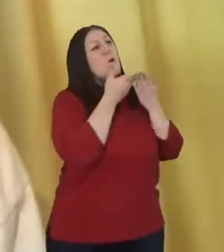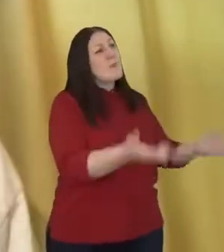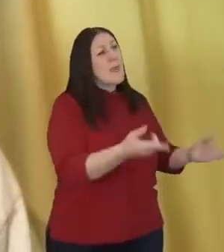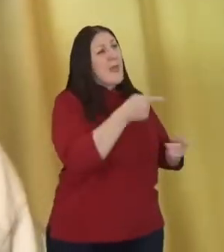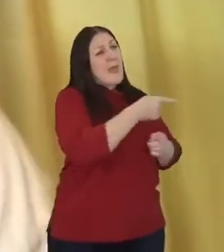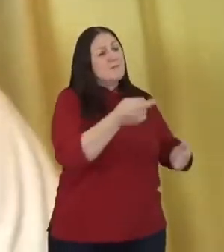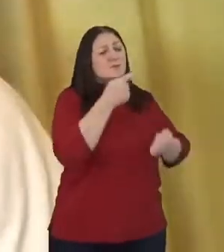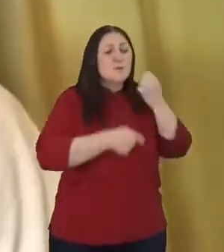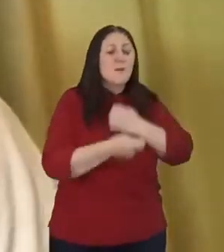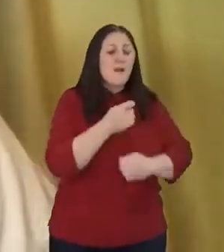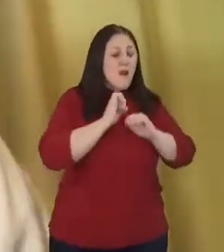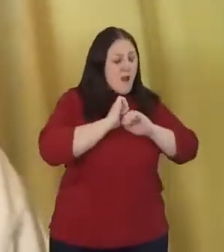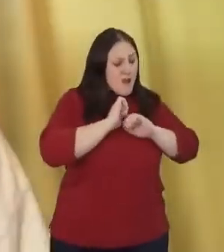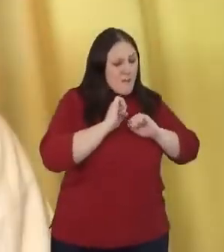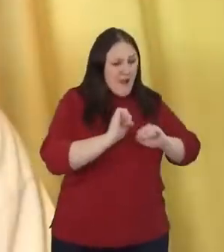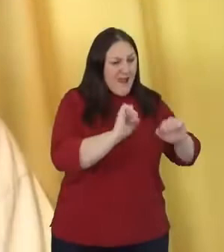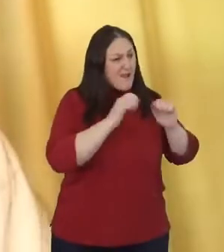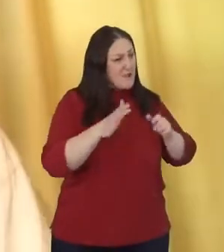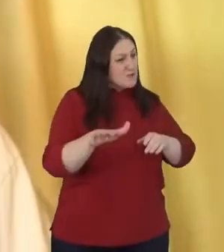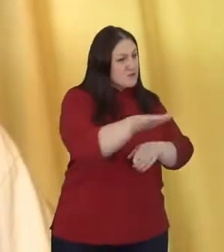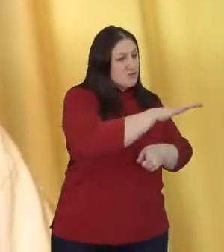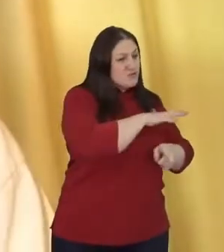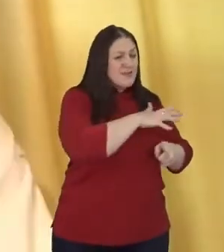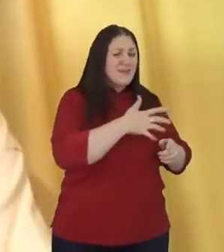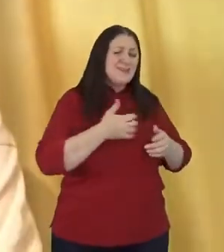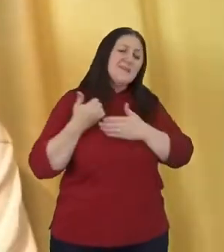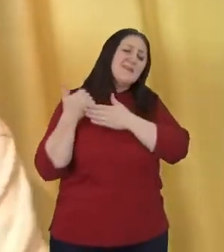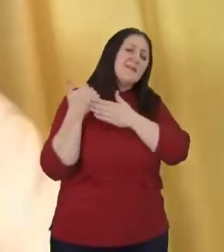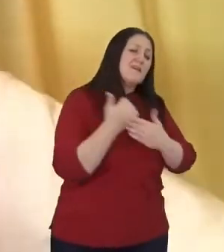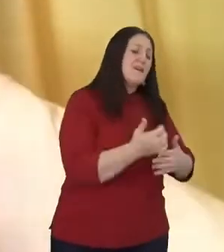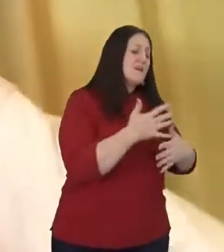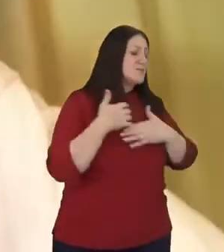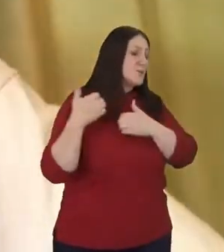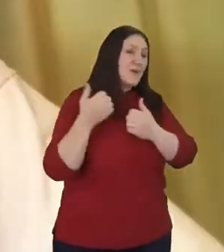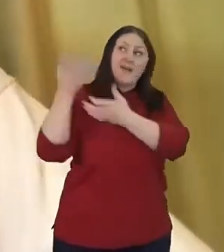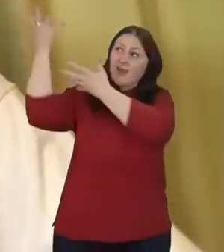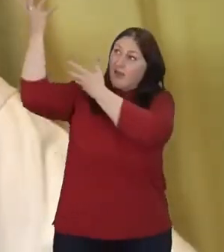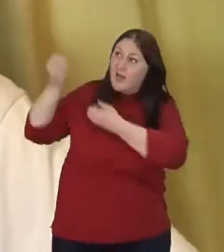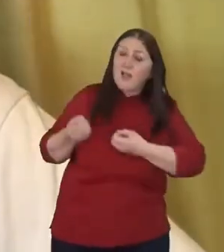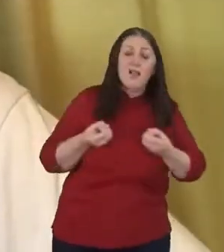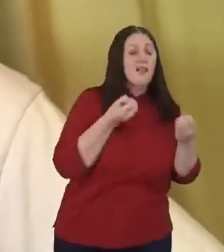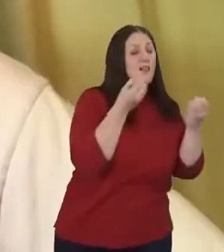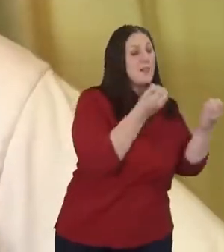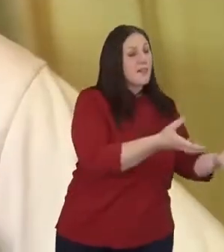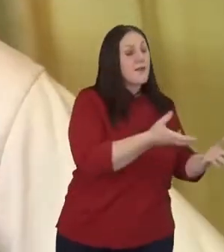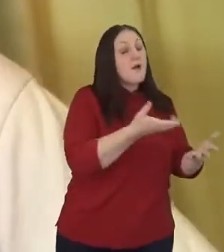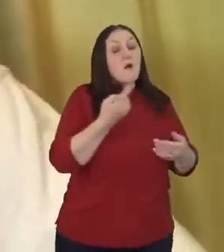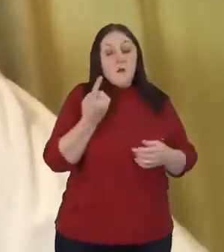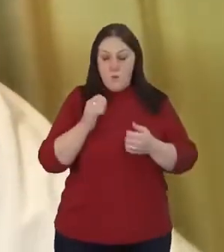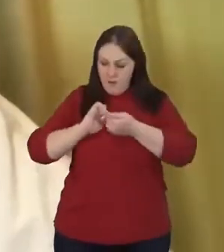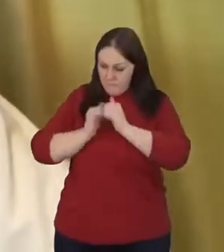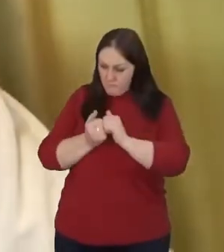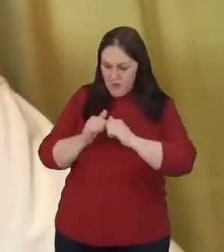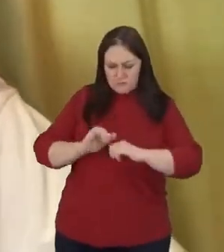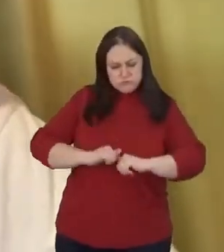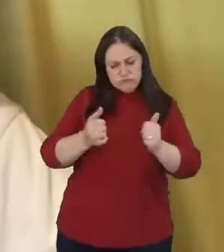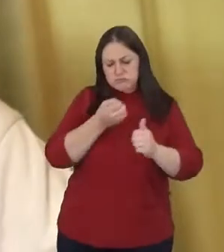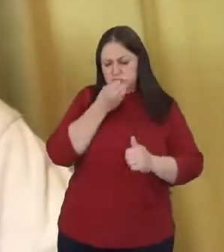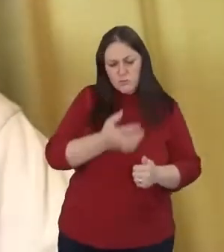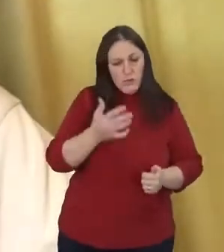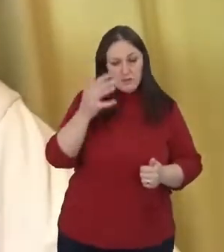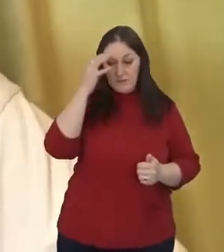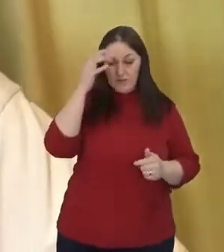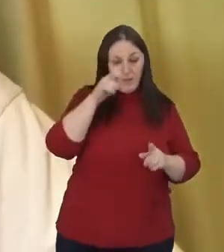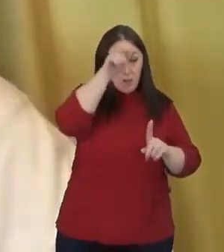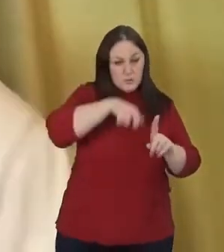streets of, of our world. One of, uh, my friends, who's a wonderful theologian, uh, and